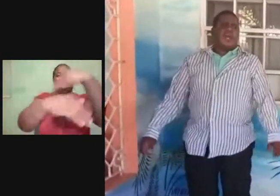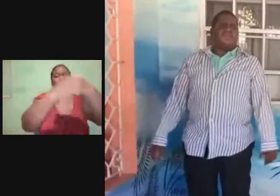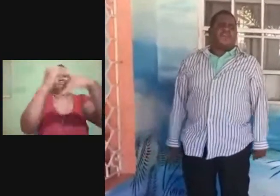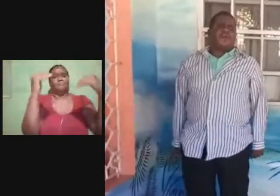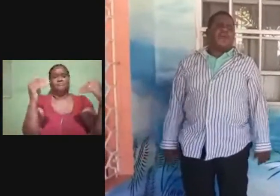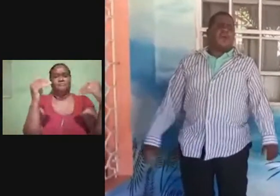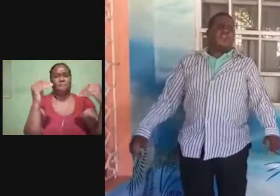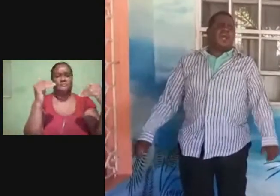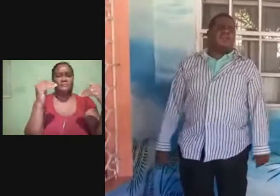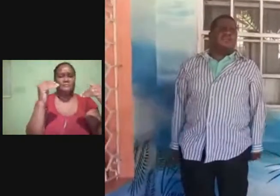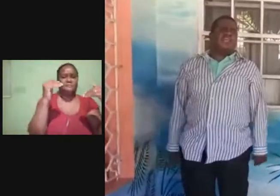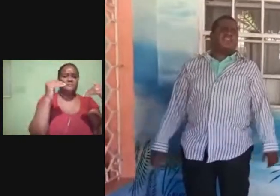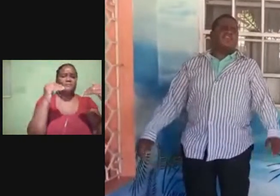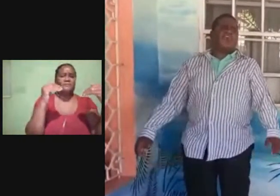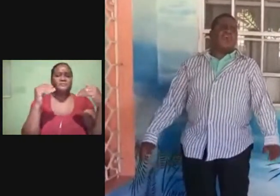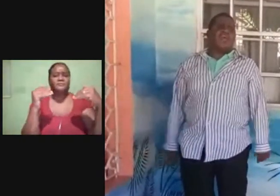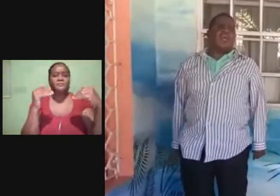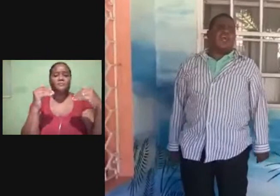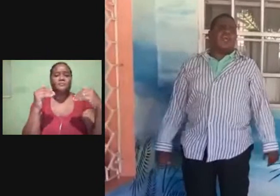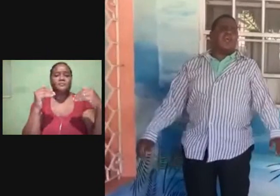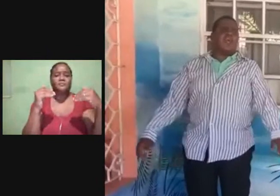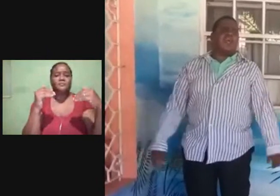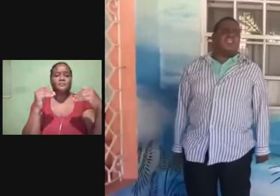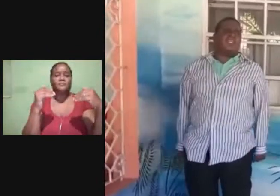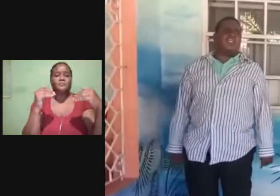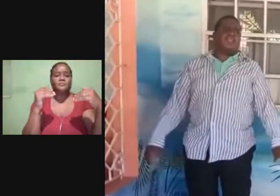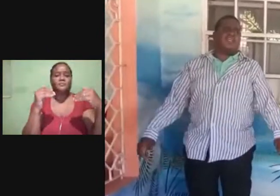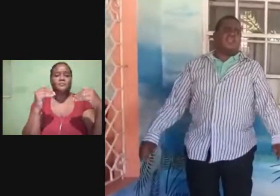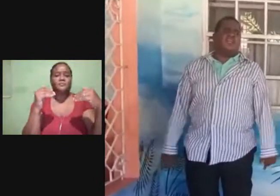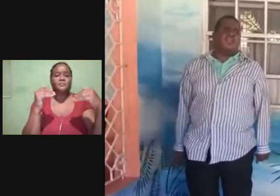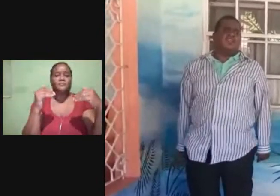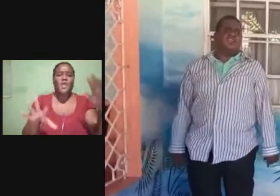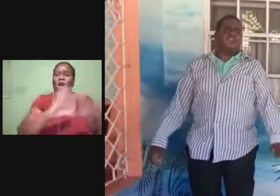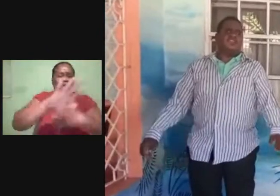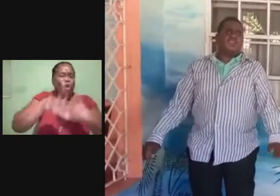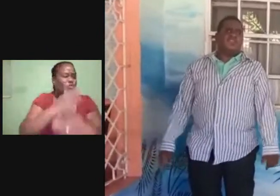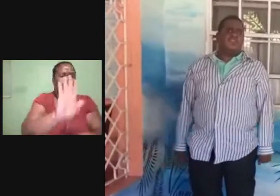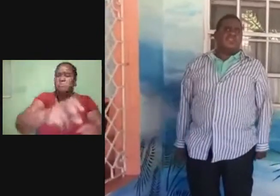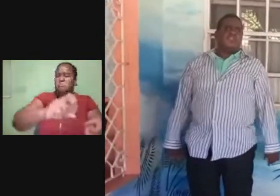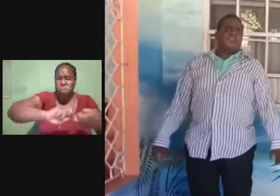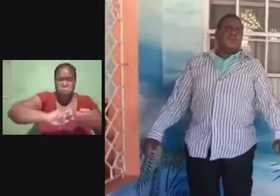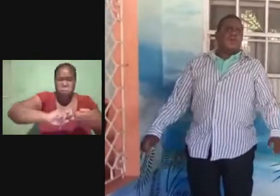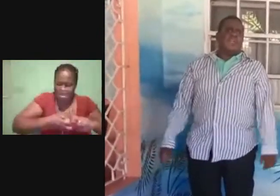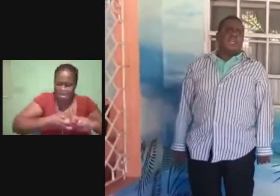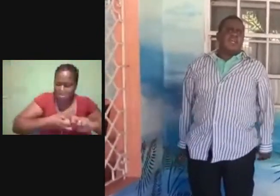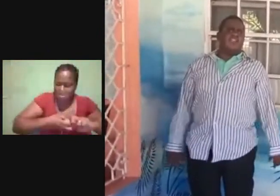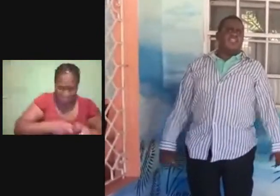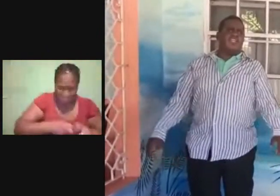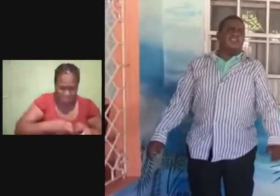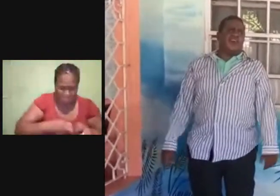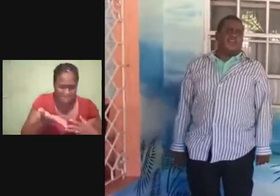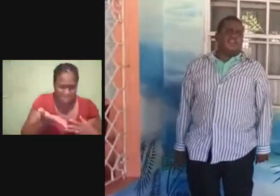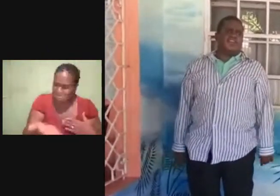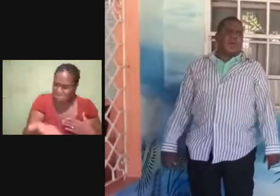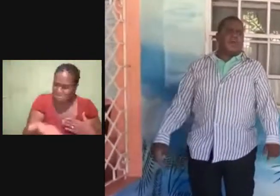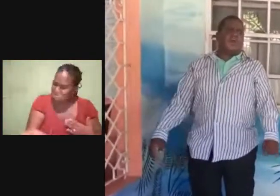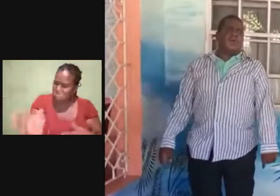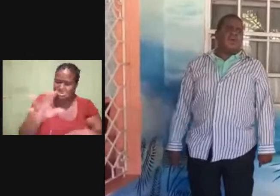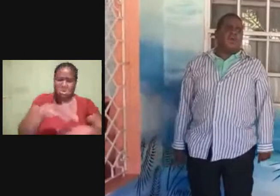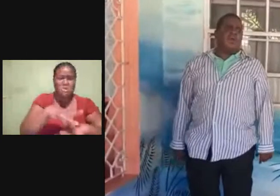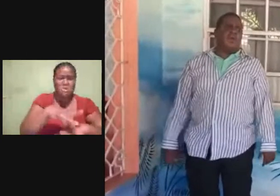After all of these trials You'll hear Jesus